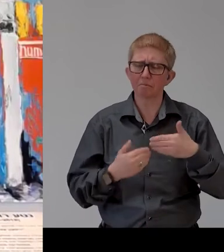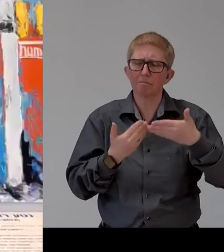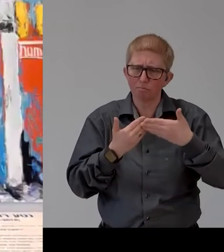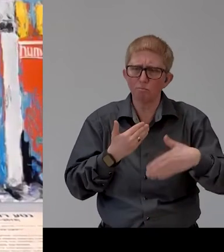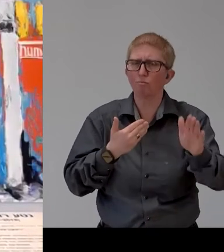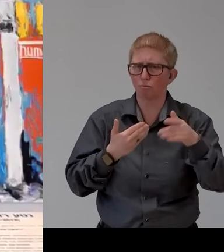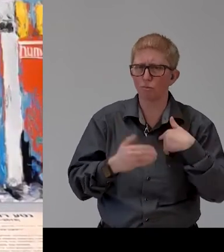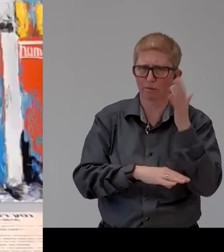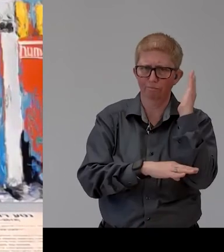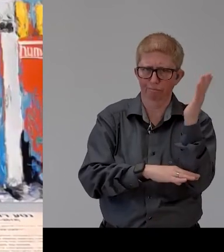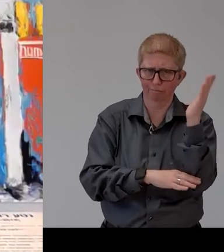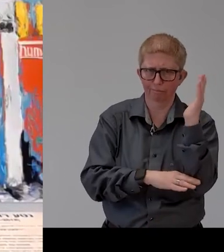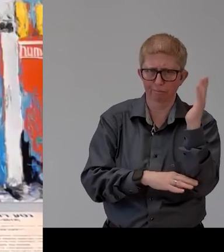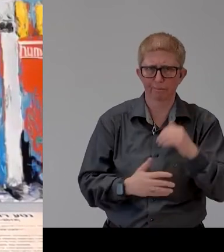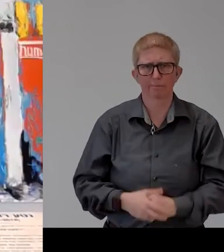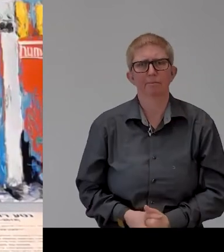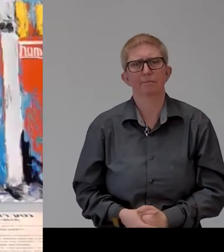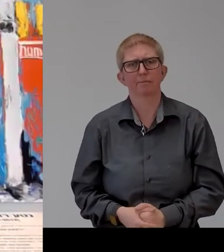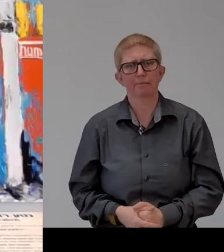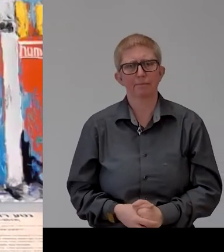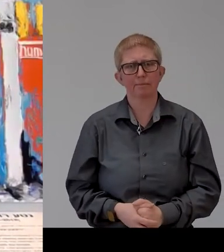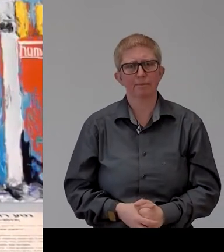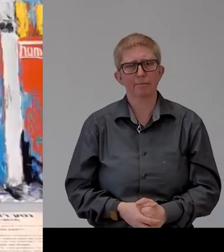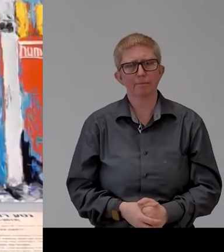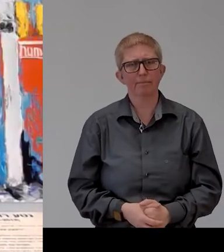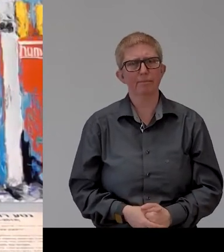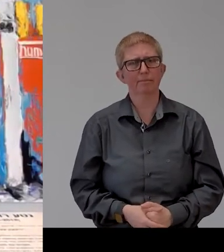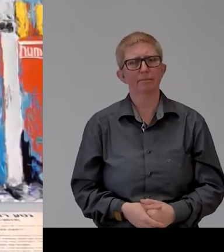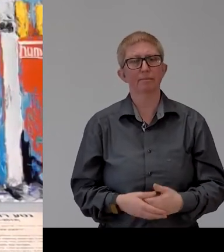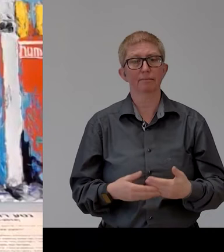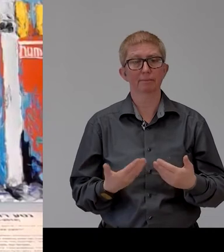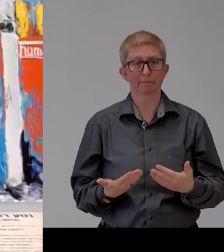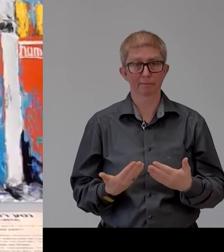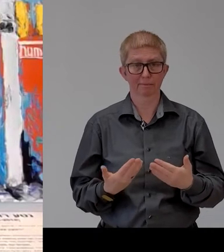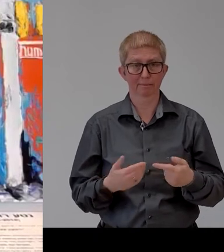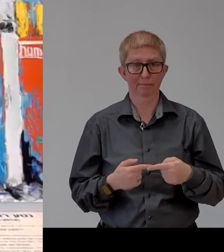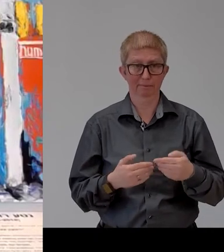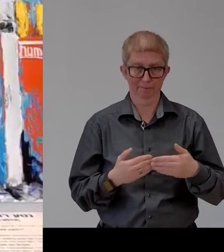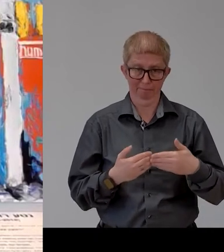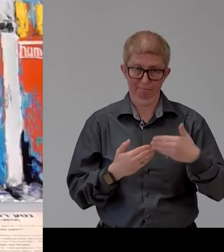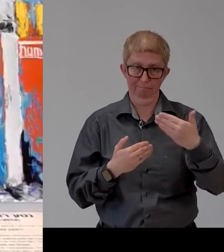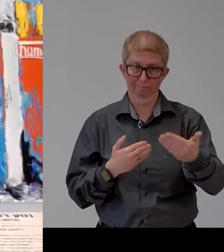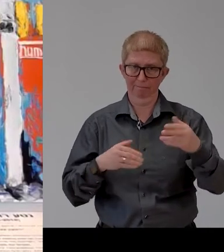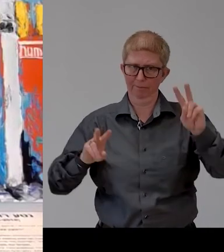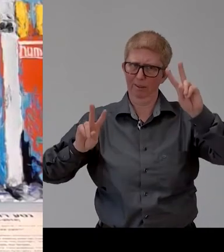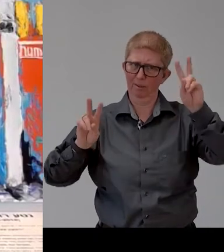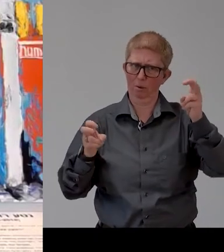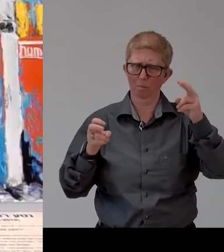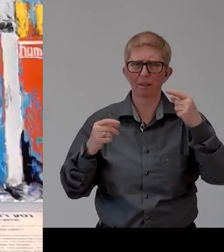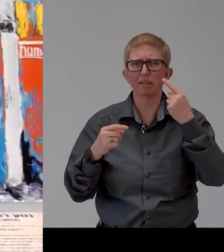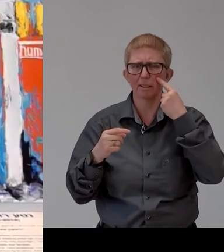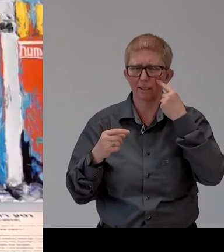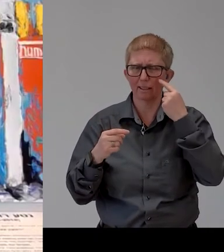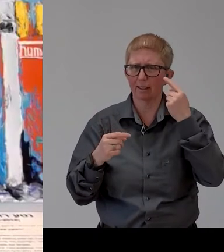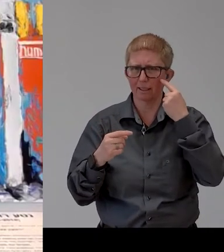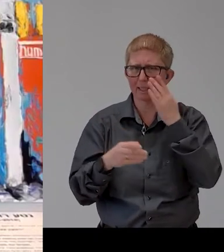after we uh viewed uh uh through the eyes of the blind and after we heard it